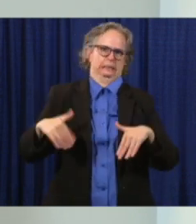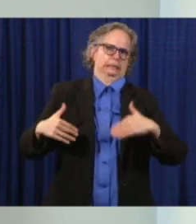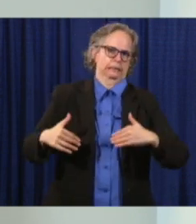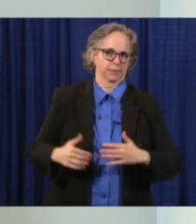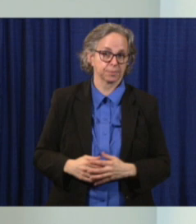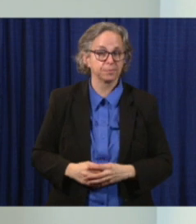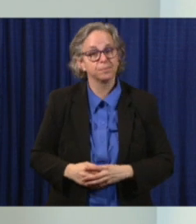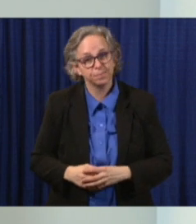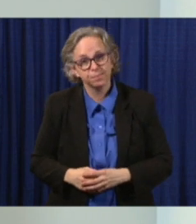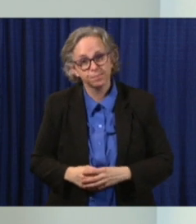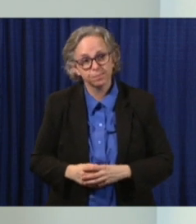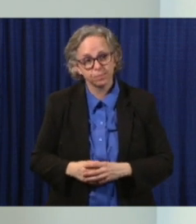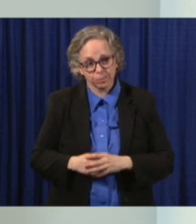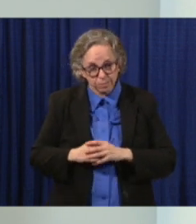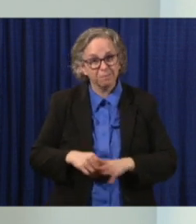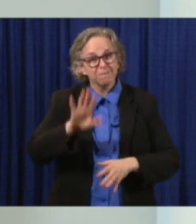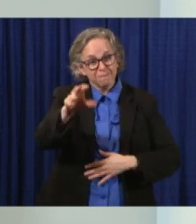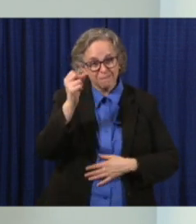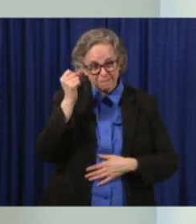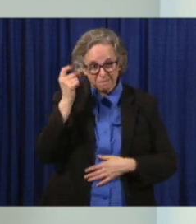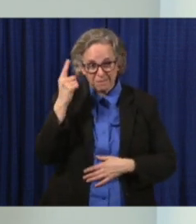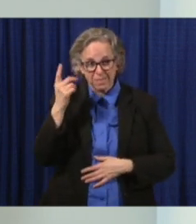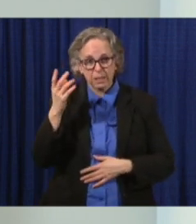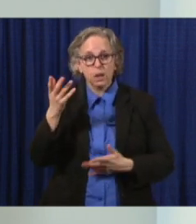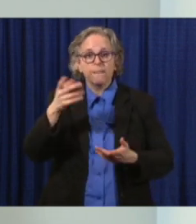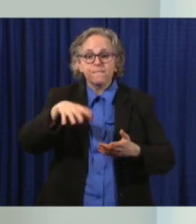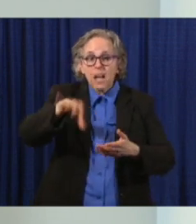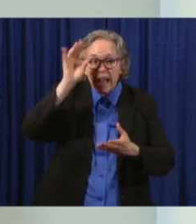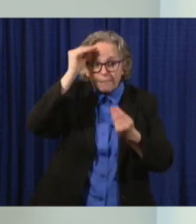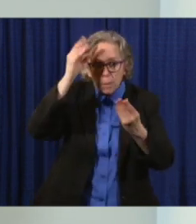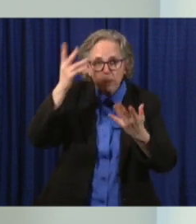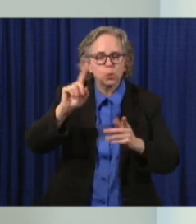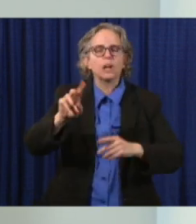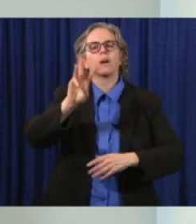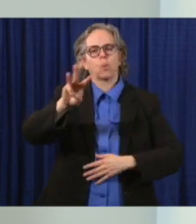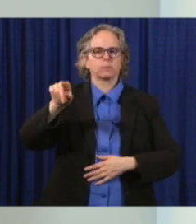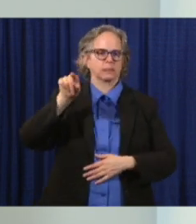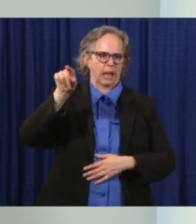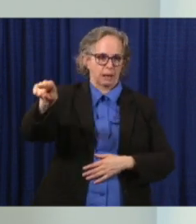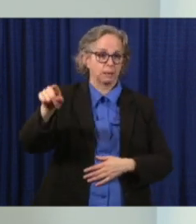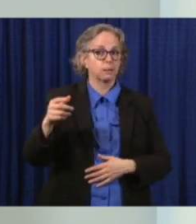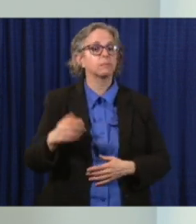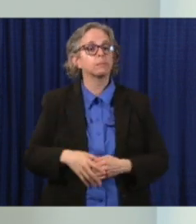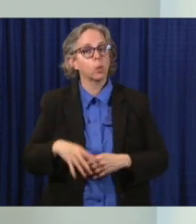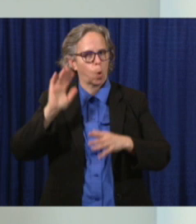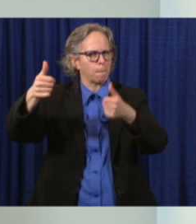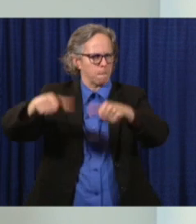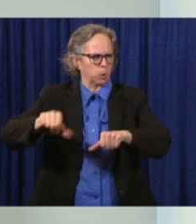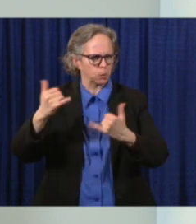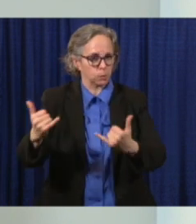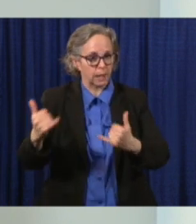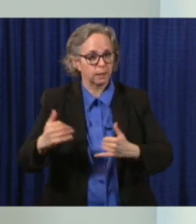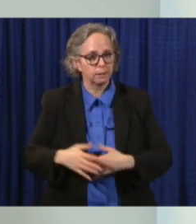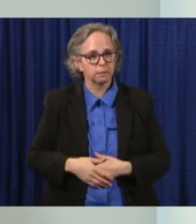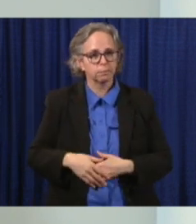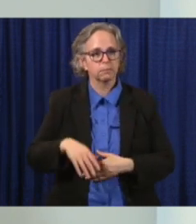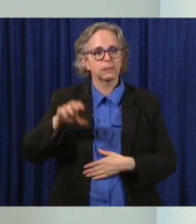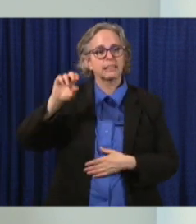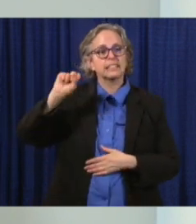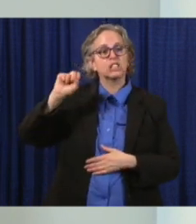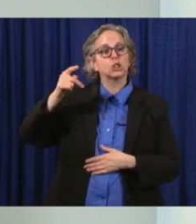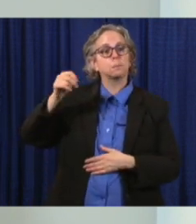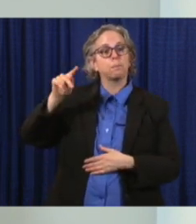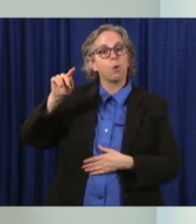that guidance will be available today. We also have guidance on sports leagues, which fit right into this, on non